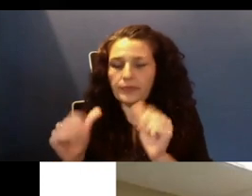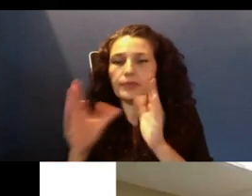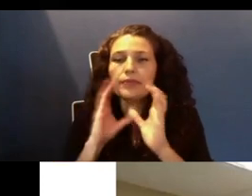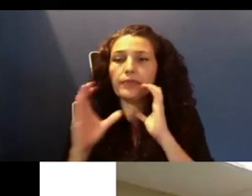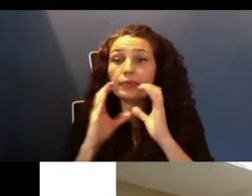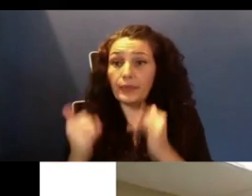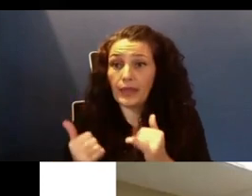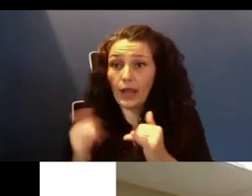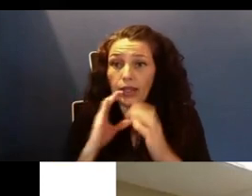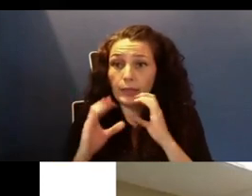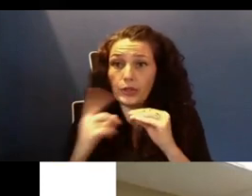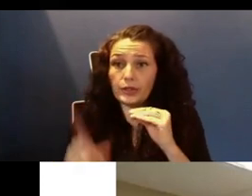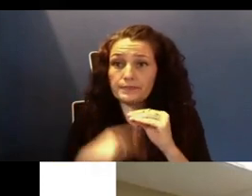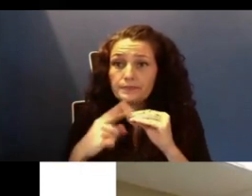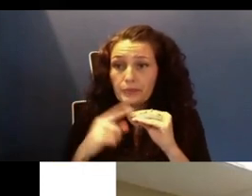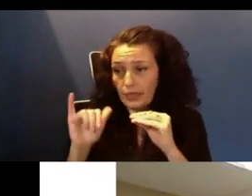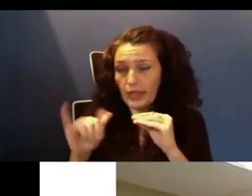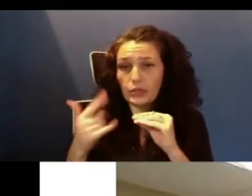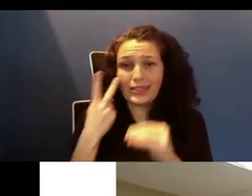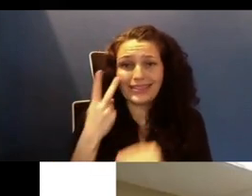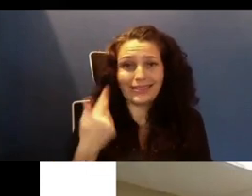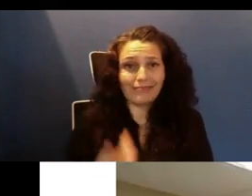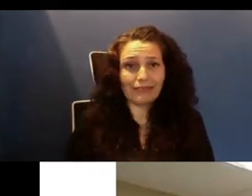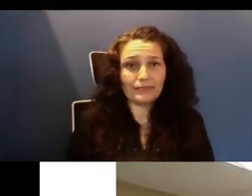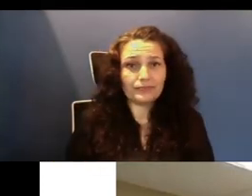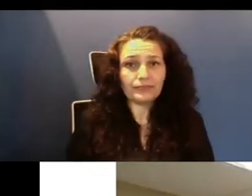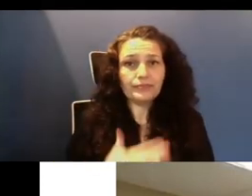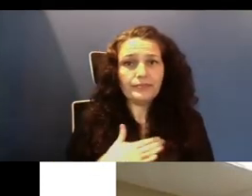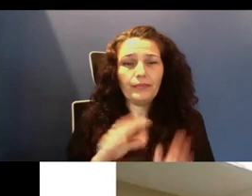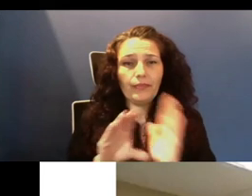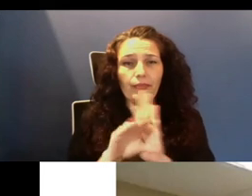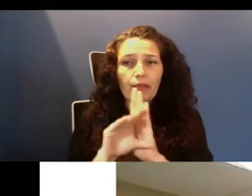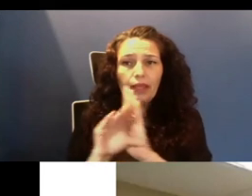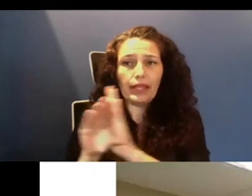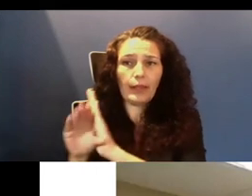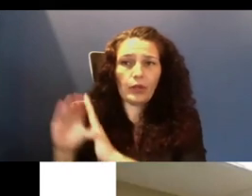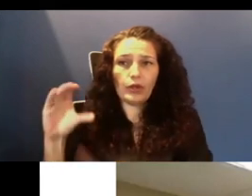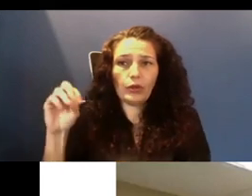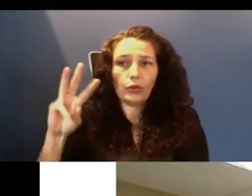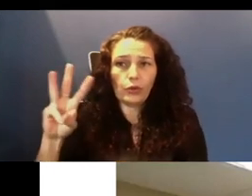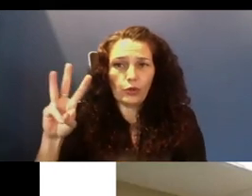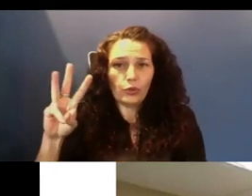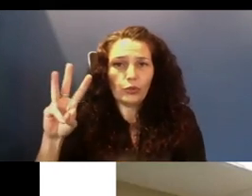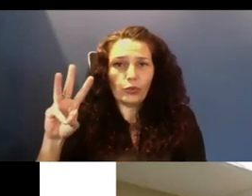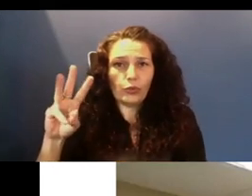about science. So you can see me here. You can see my camera crew also in this shot. And we